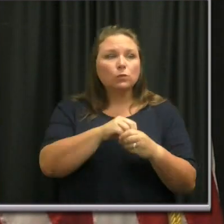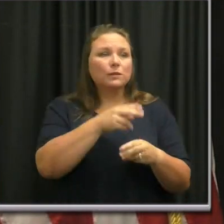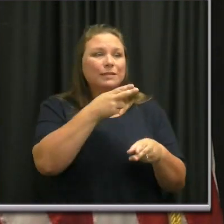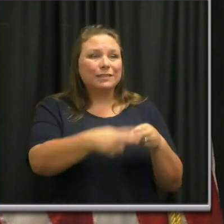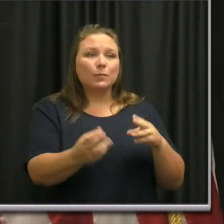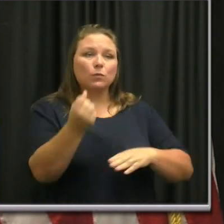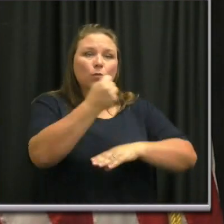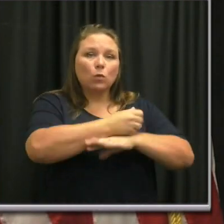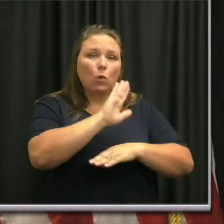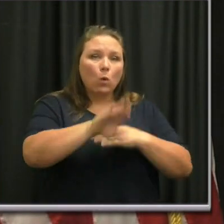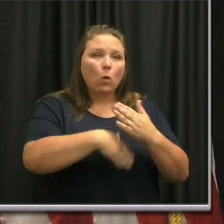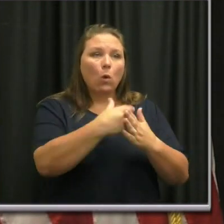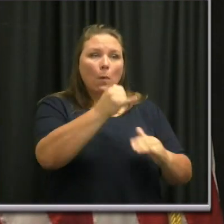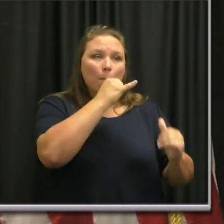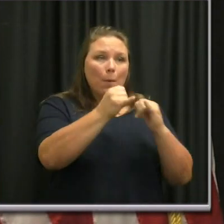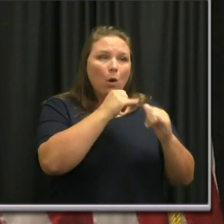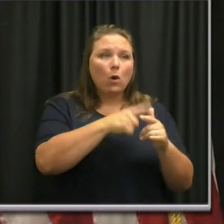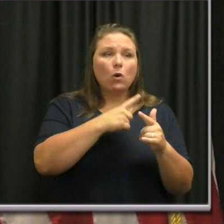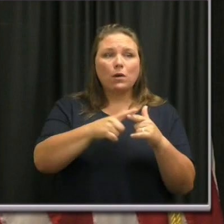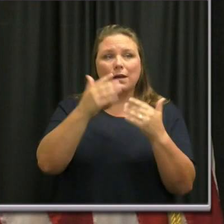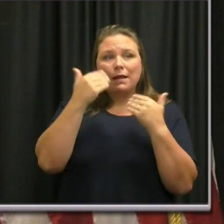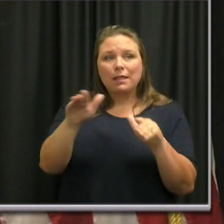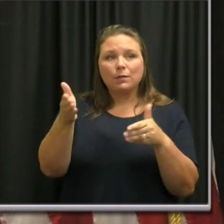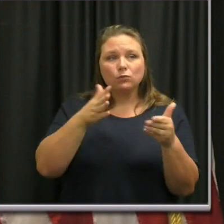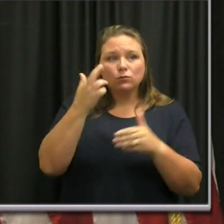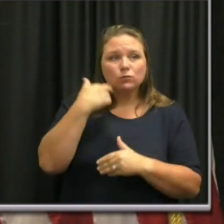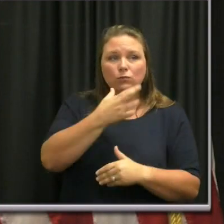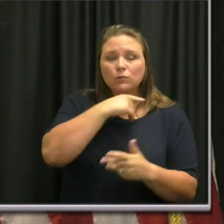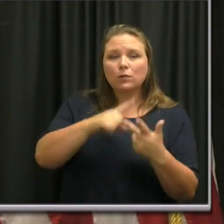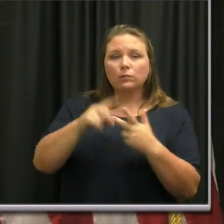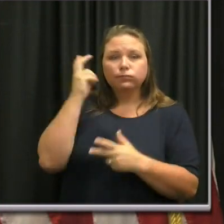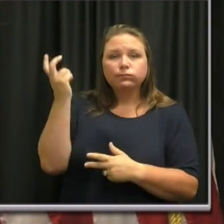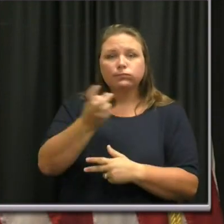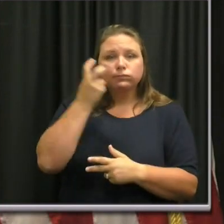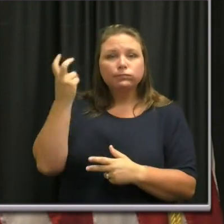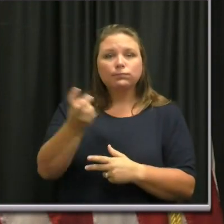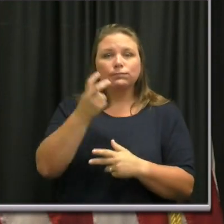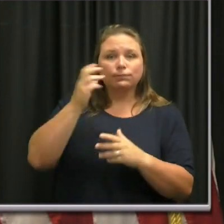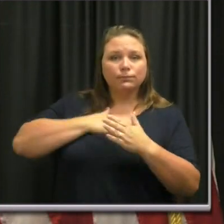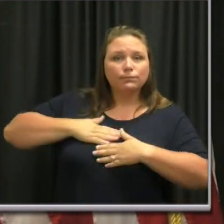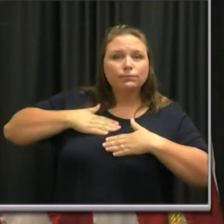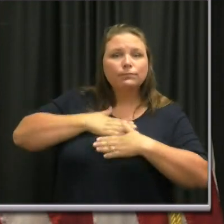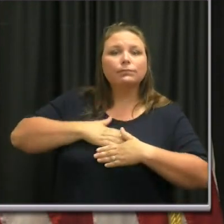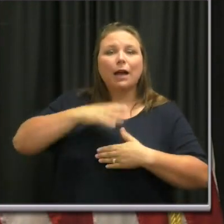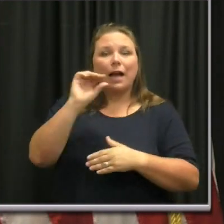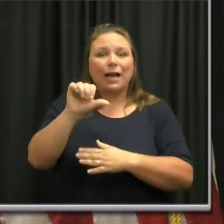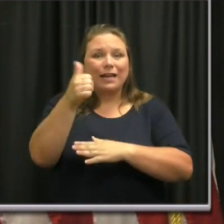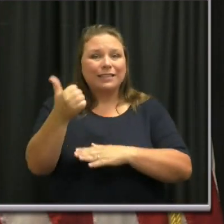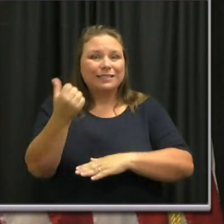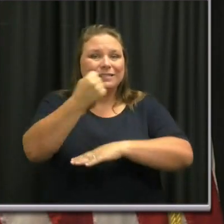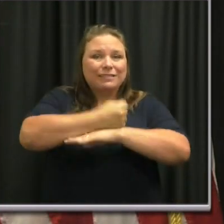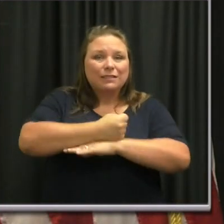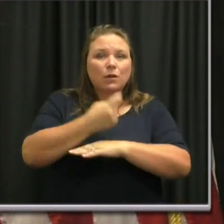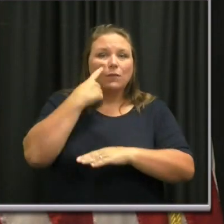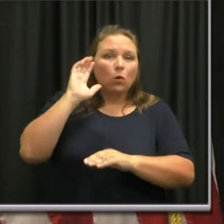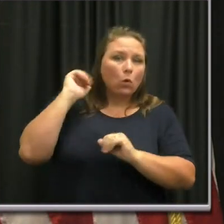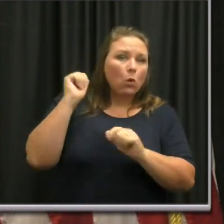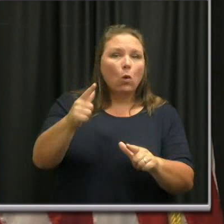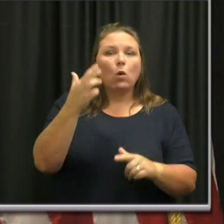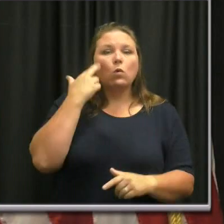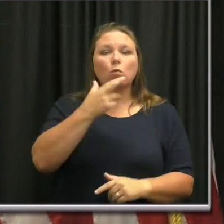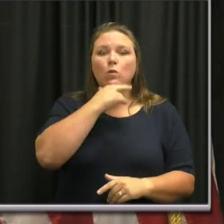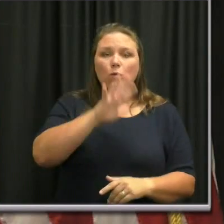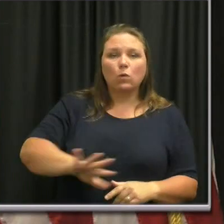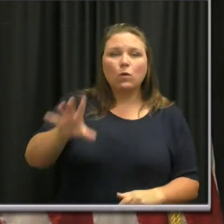closure of all bars, limited service restaurants, and transpotainment vehicles, and the 10 p.m. closure of all restaurants in Davidson County,